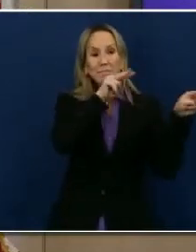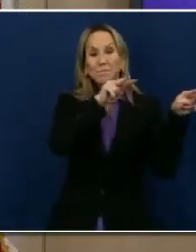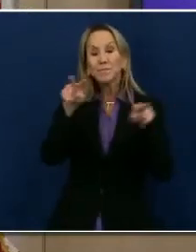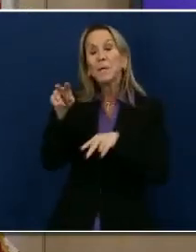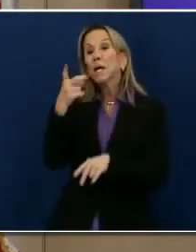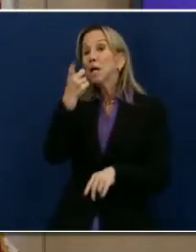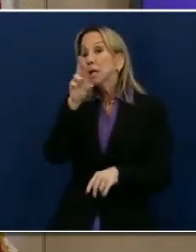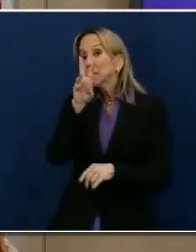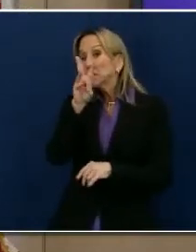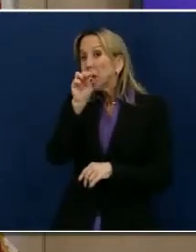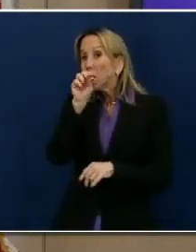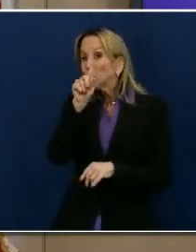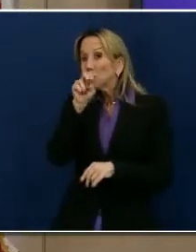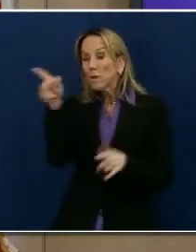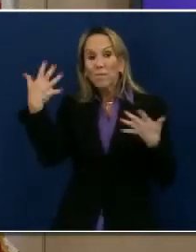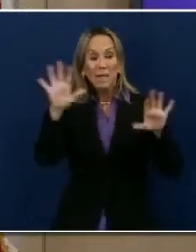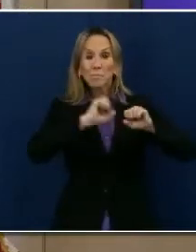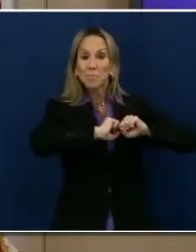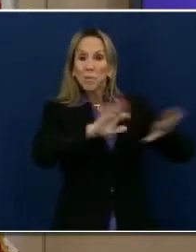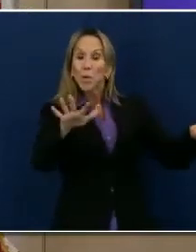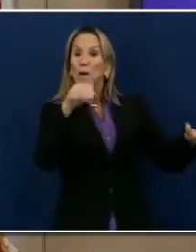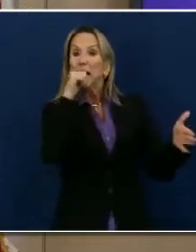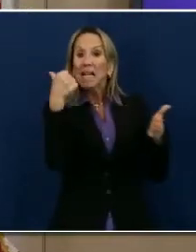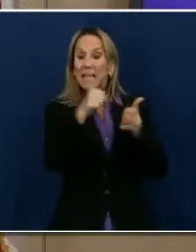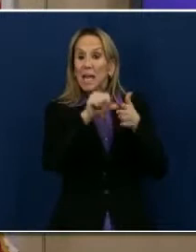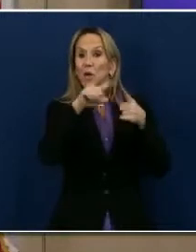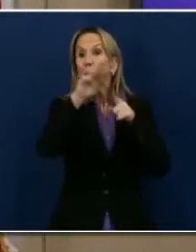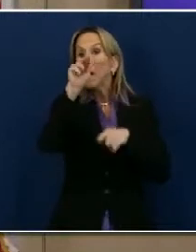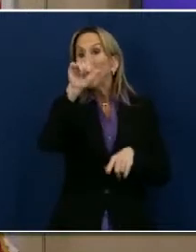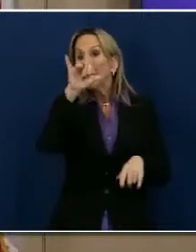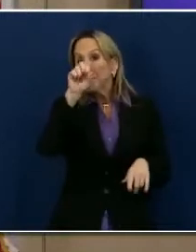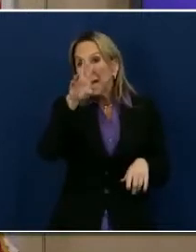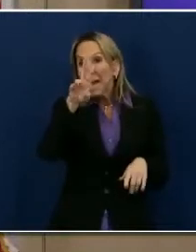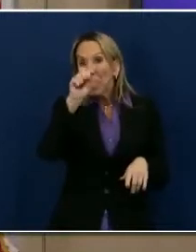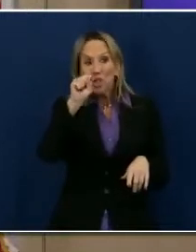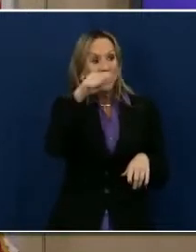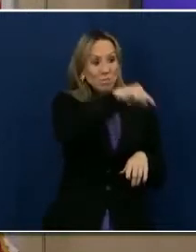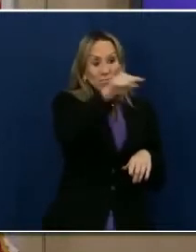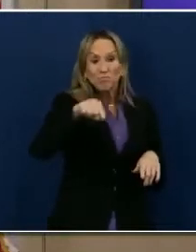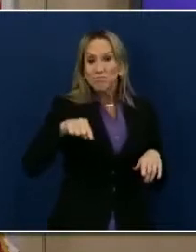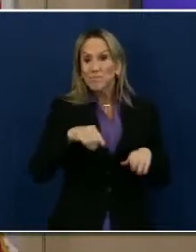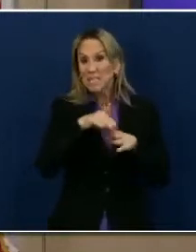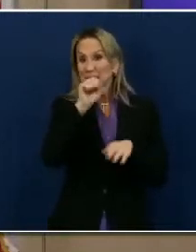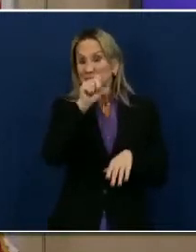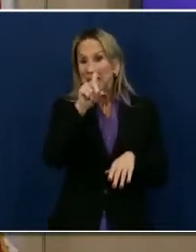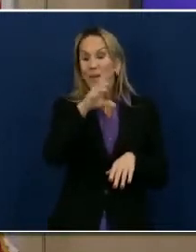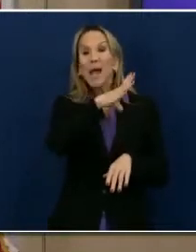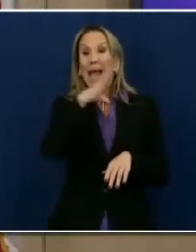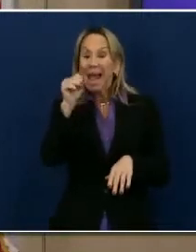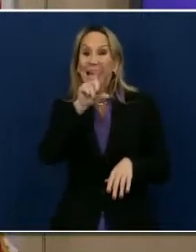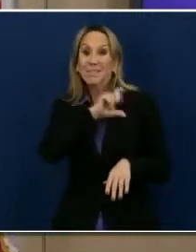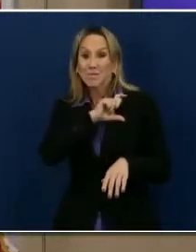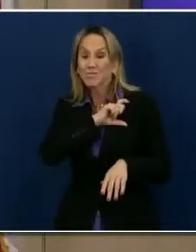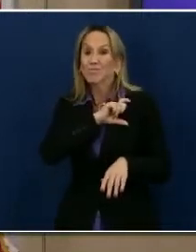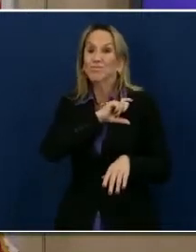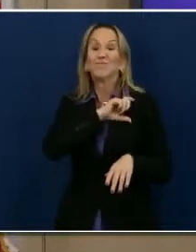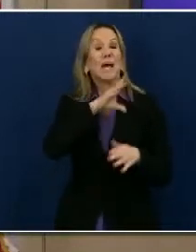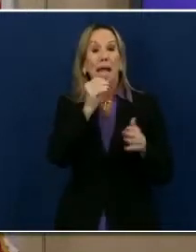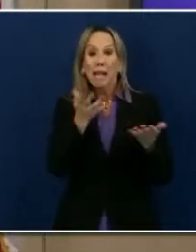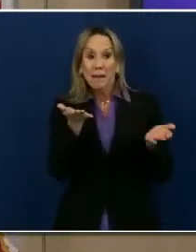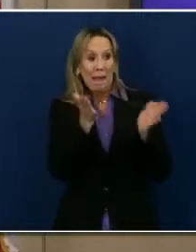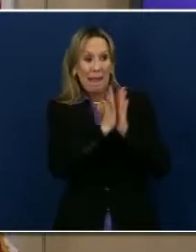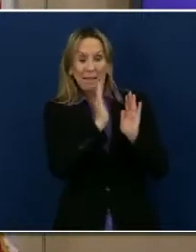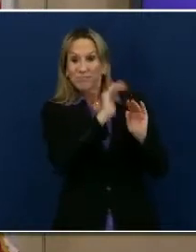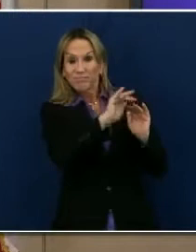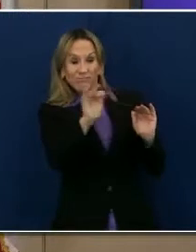letter to mayors, city managers, and chief law enforcement officers of every jurisdiction in San Diego asking for them to step up enforcement